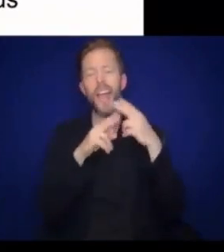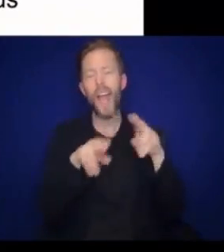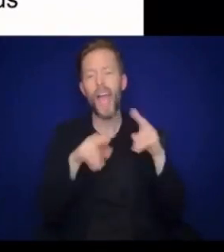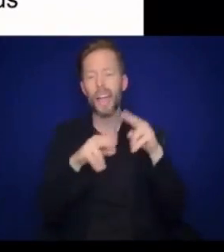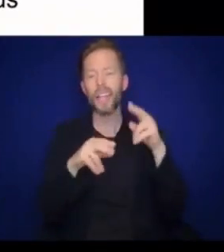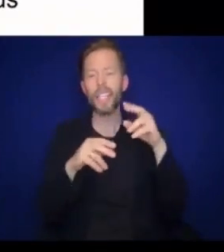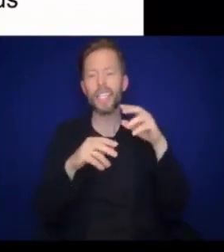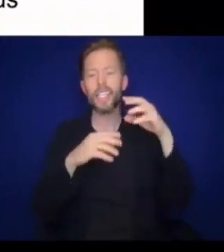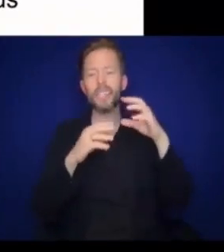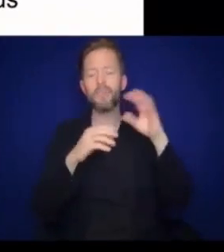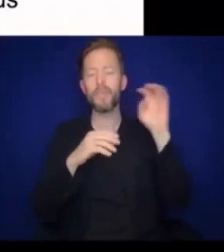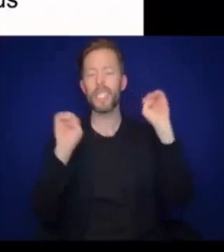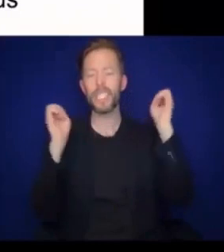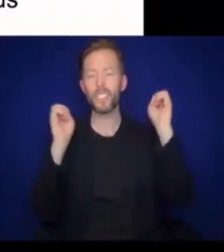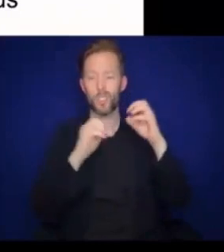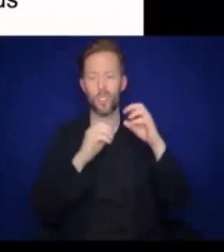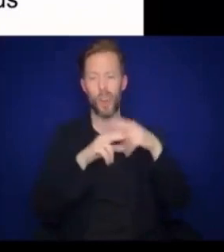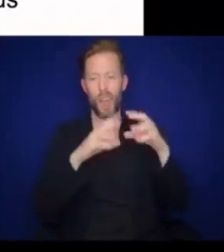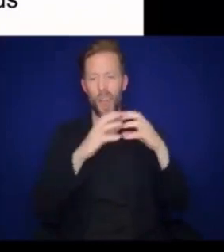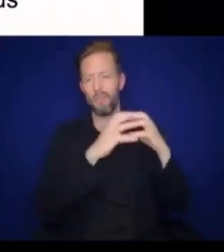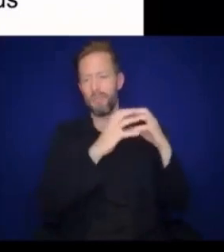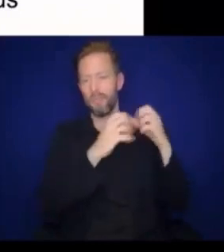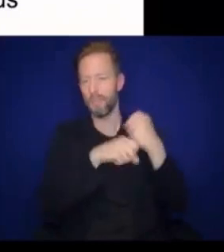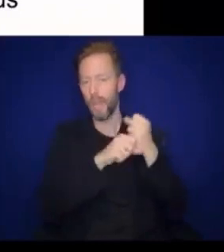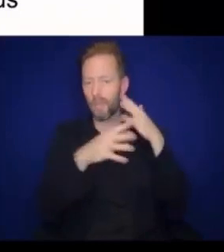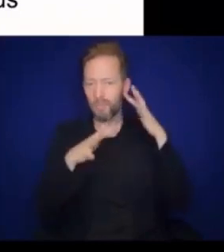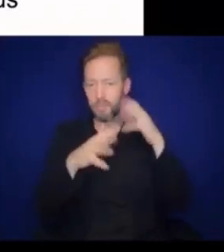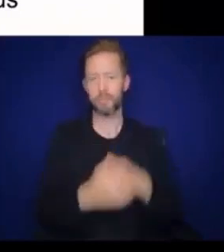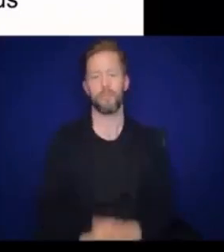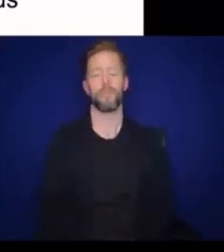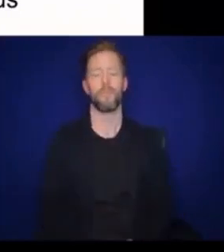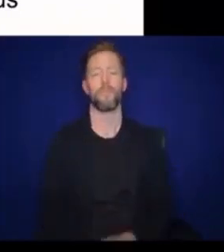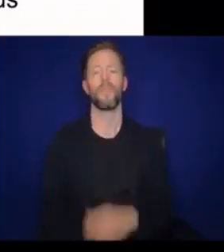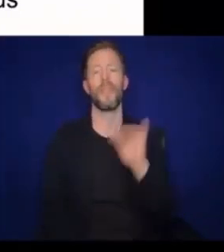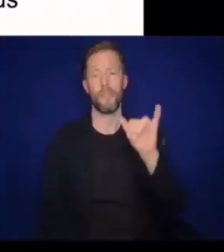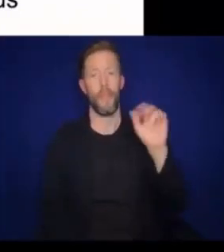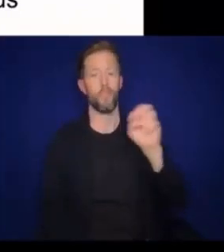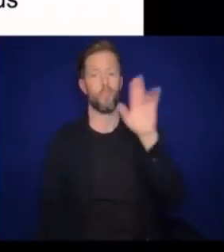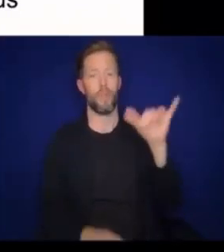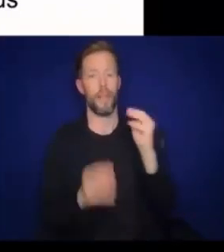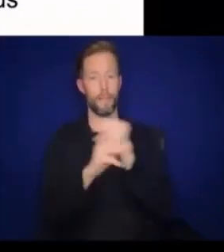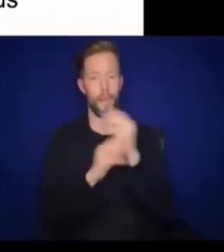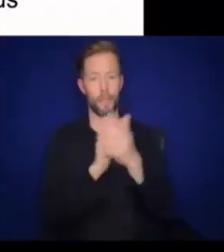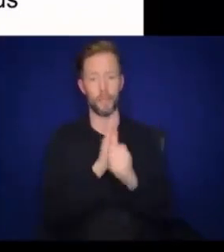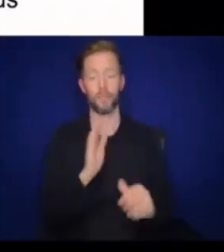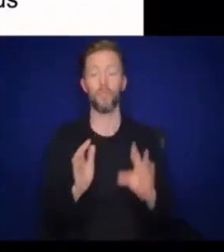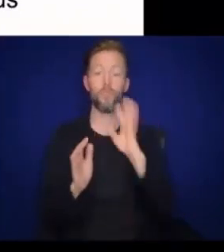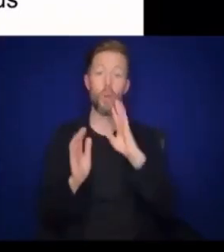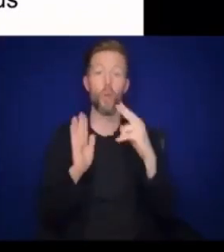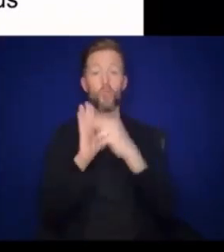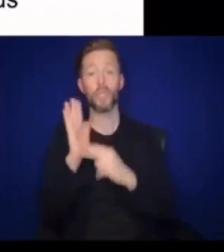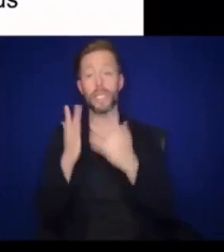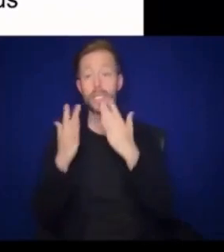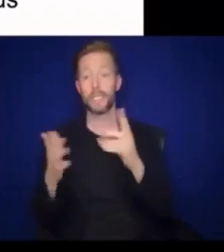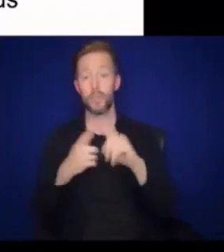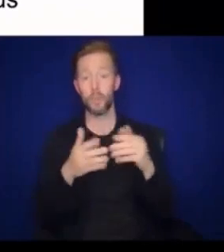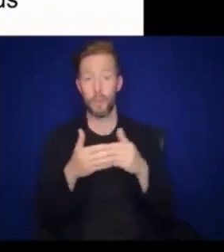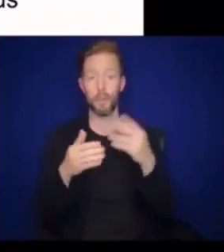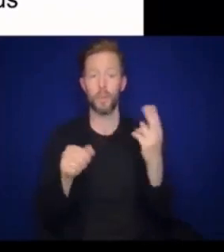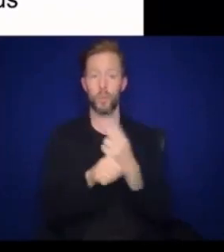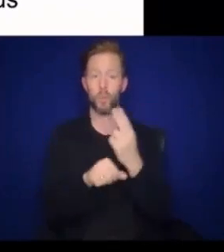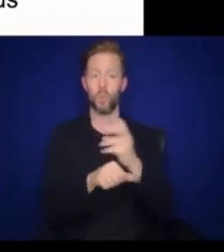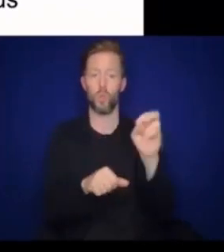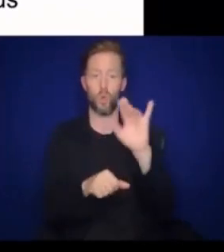Talking about parts and whole concepts is, again, an early math skill. Talk, read, sing to babies.